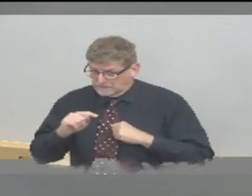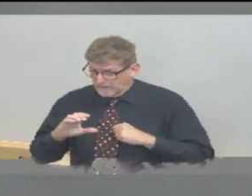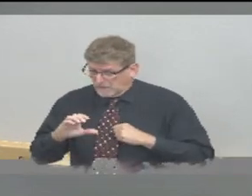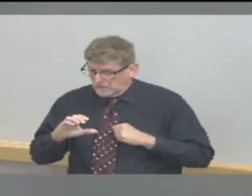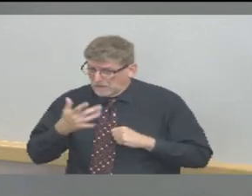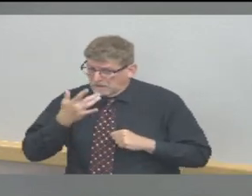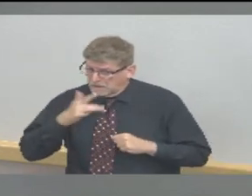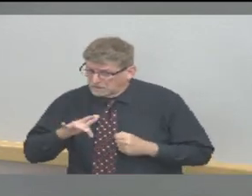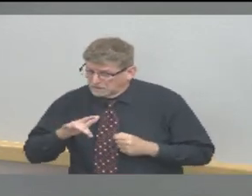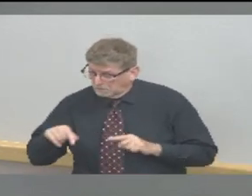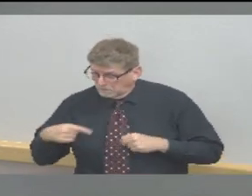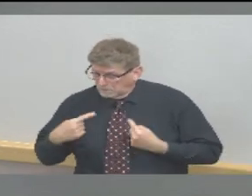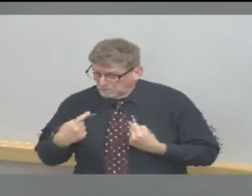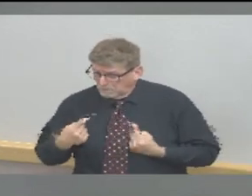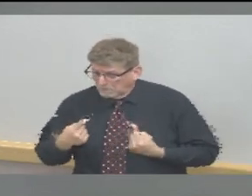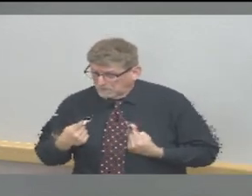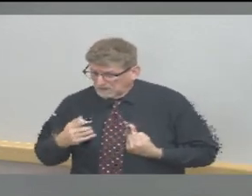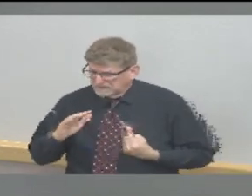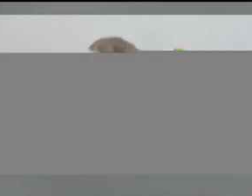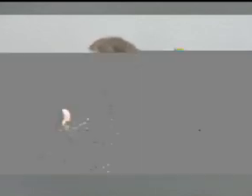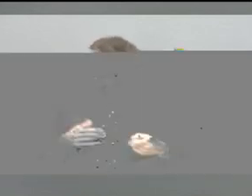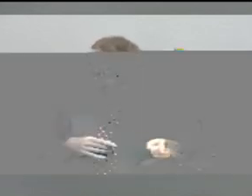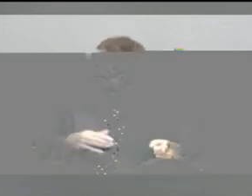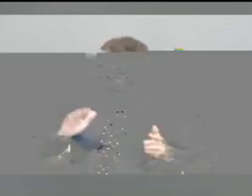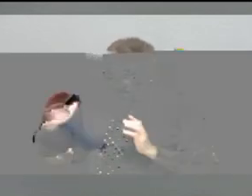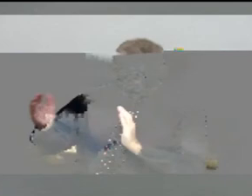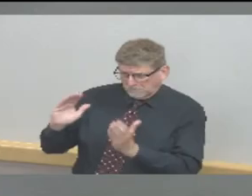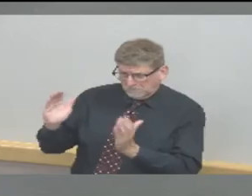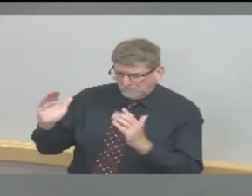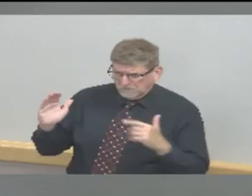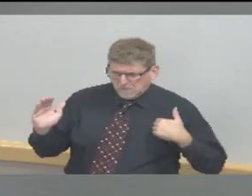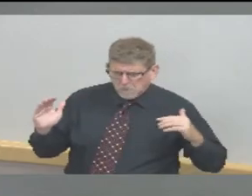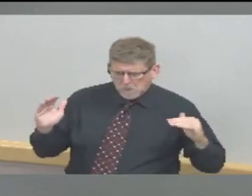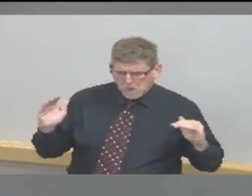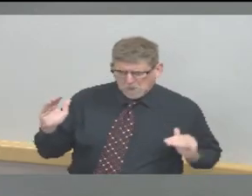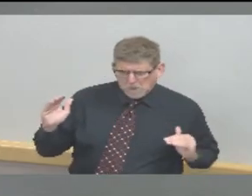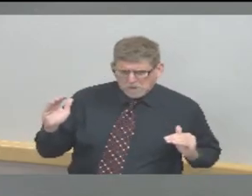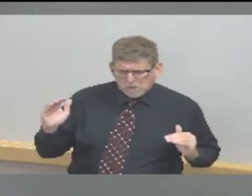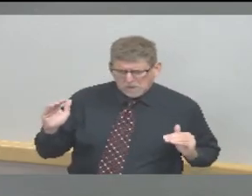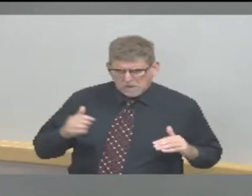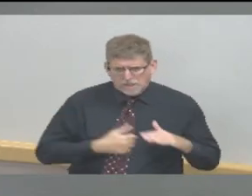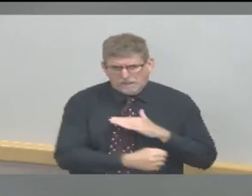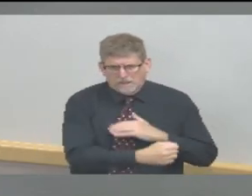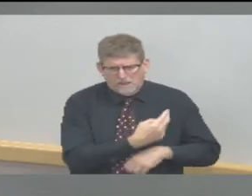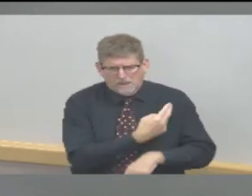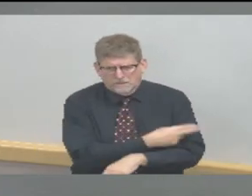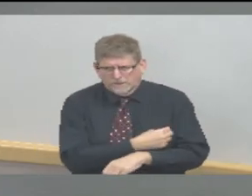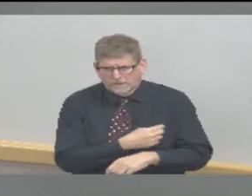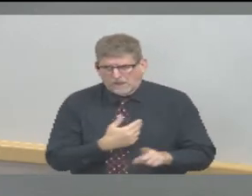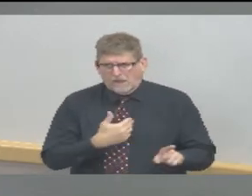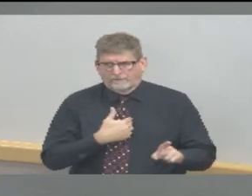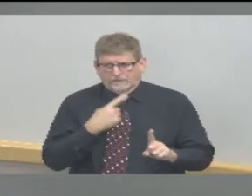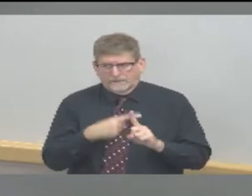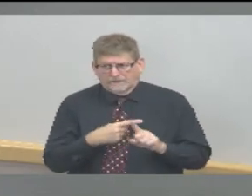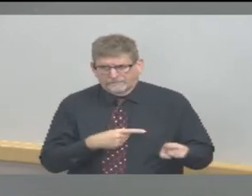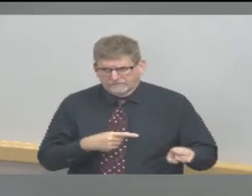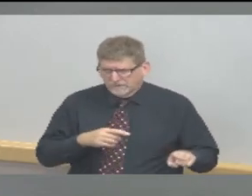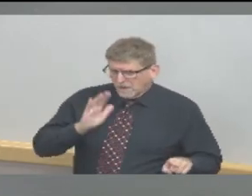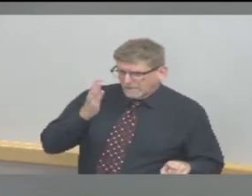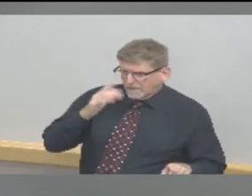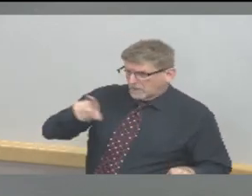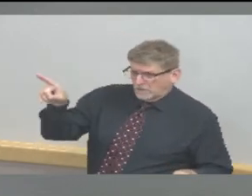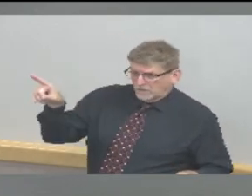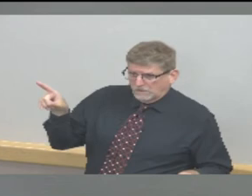relatively low incidence of hospitalization for COVID-19. Those numbers